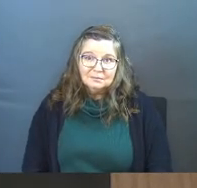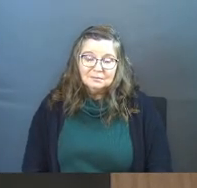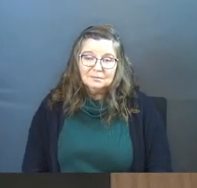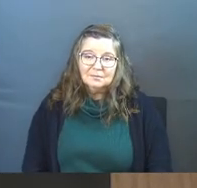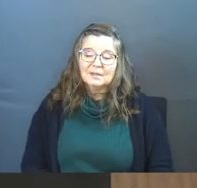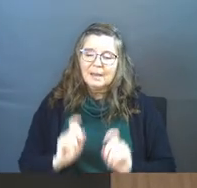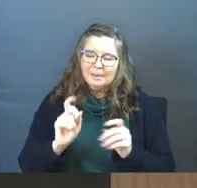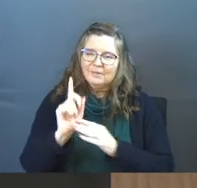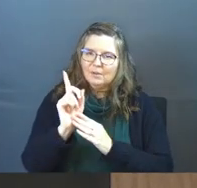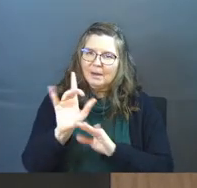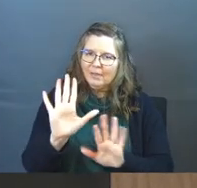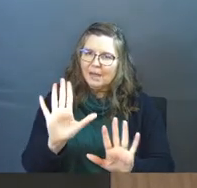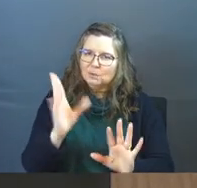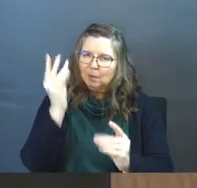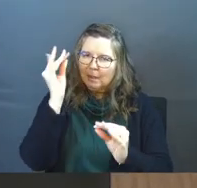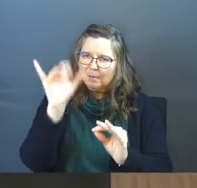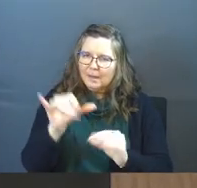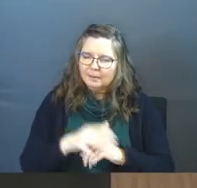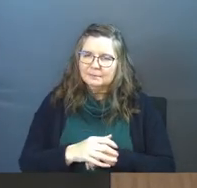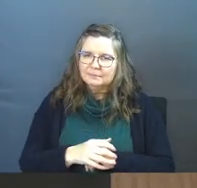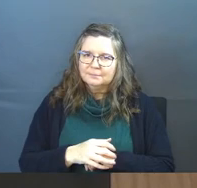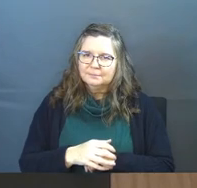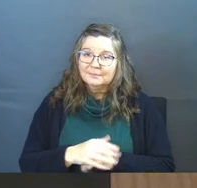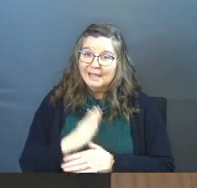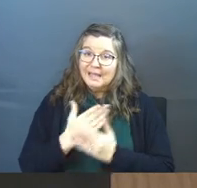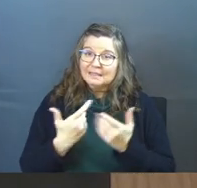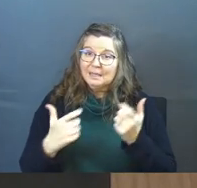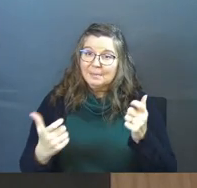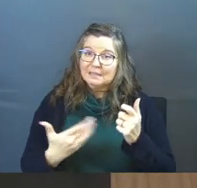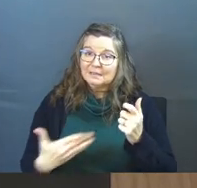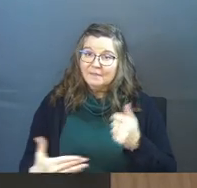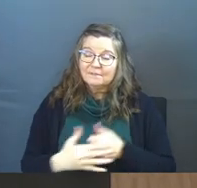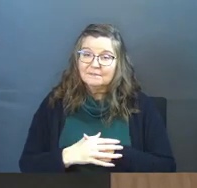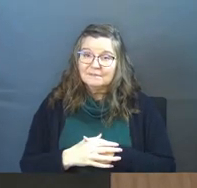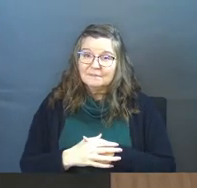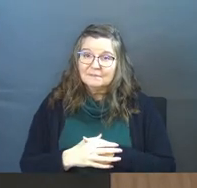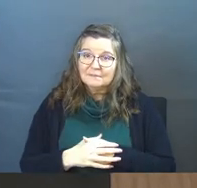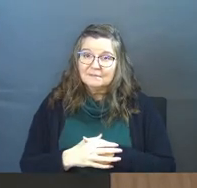I'm going give you a minute on that. That's some big stuff.